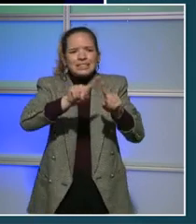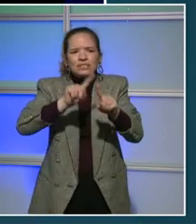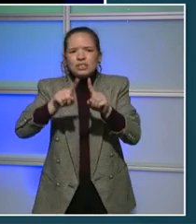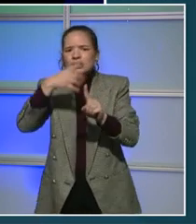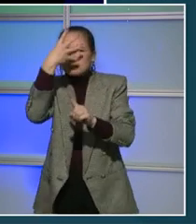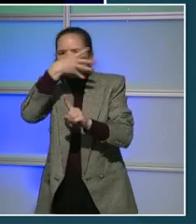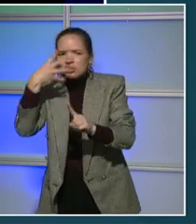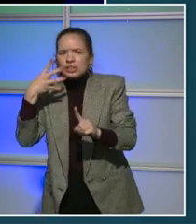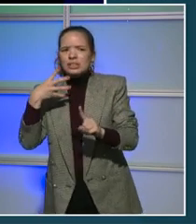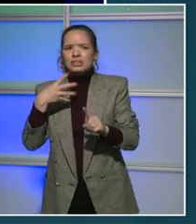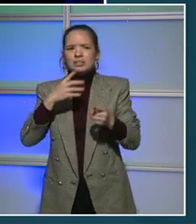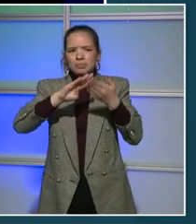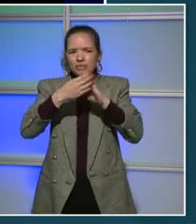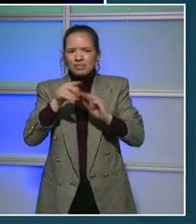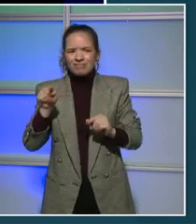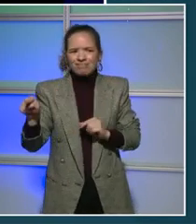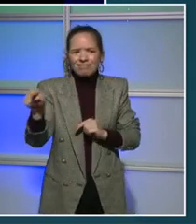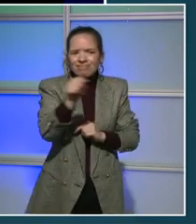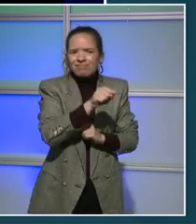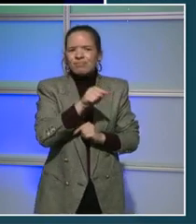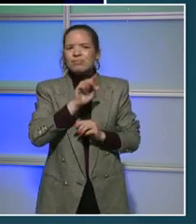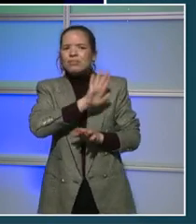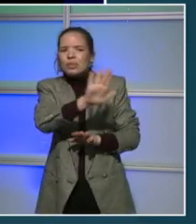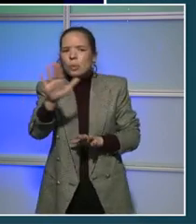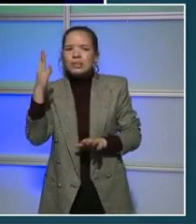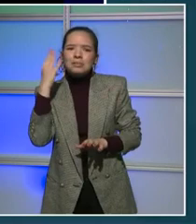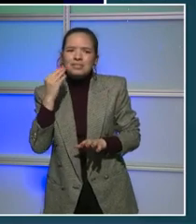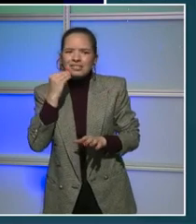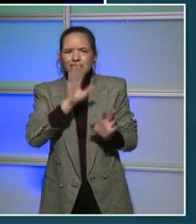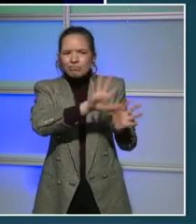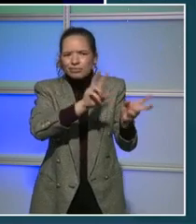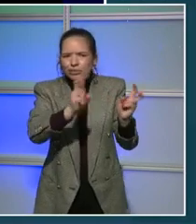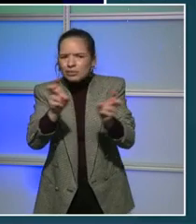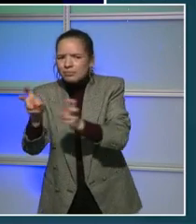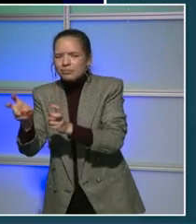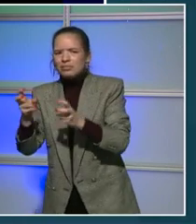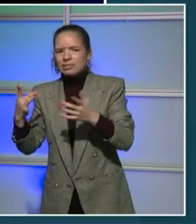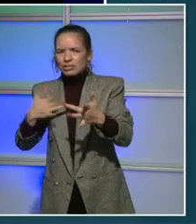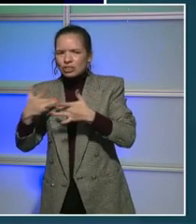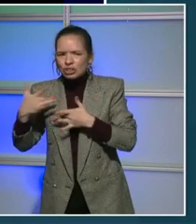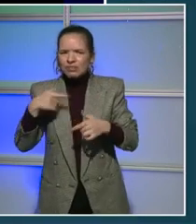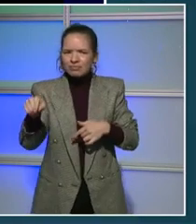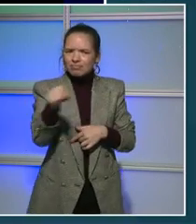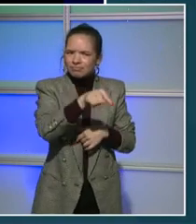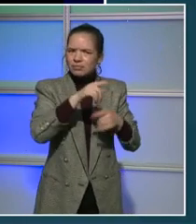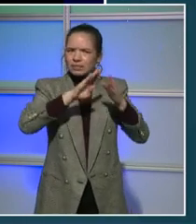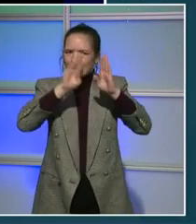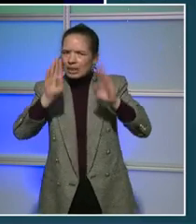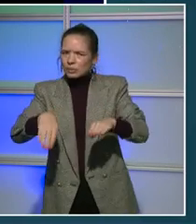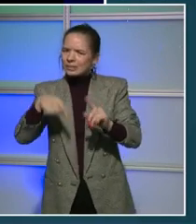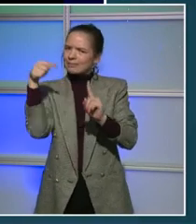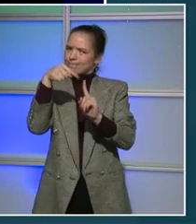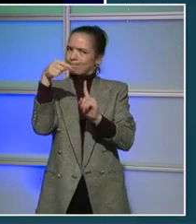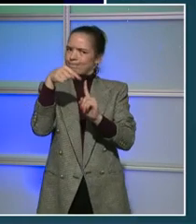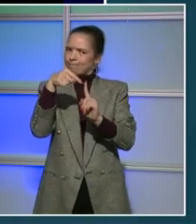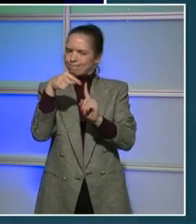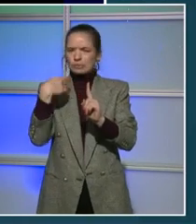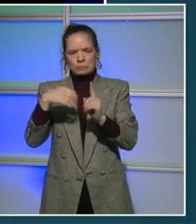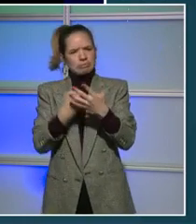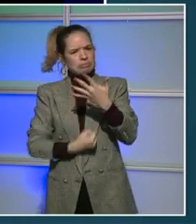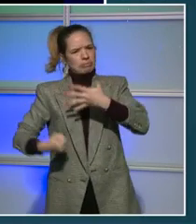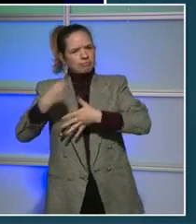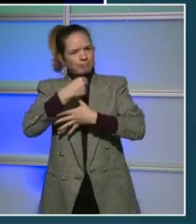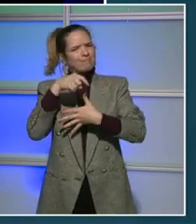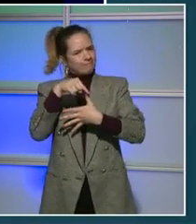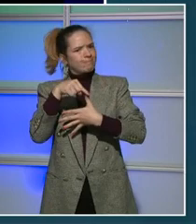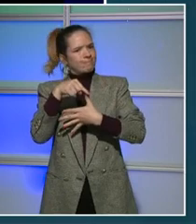the issues of great importance. Housing tends to be a top priority. And